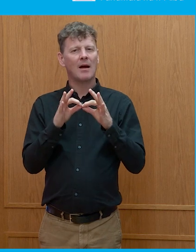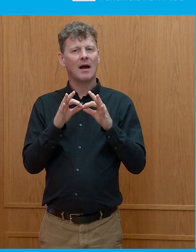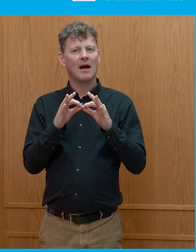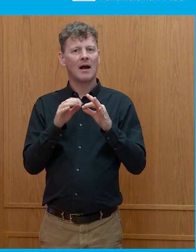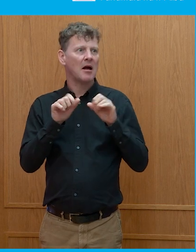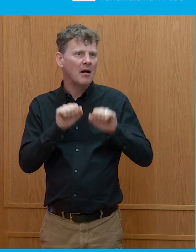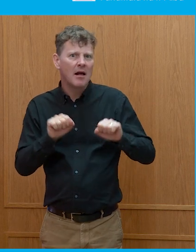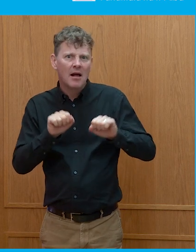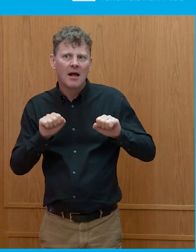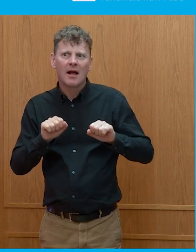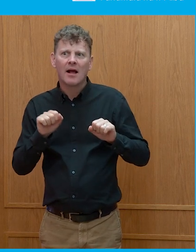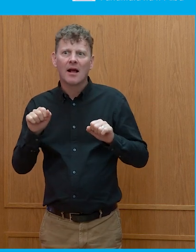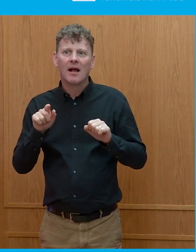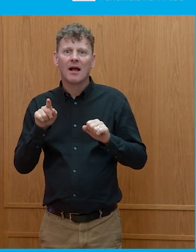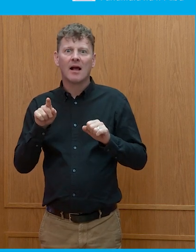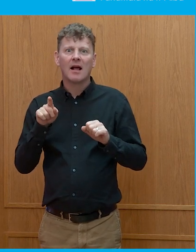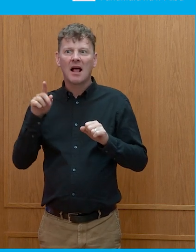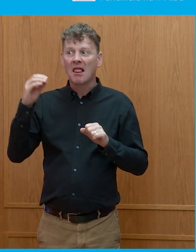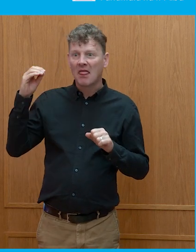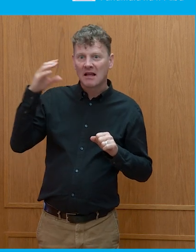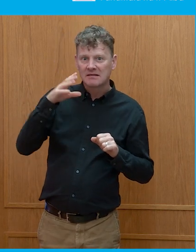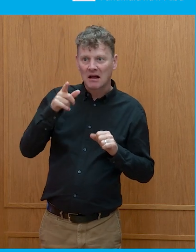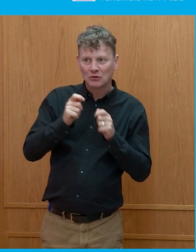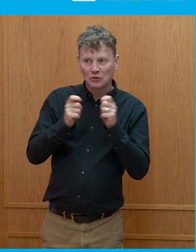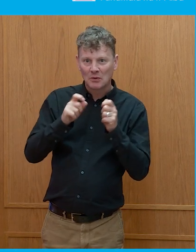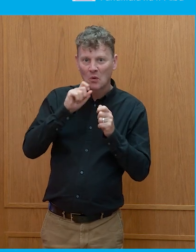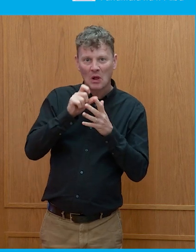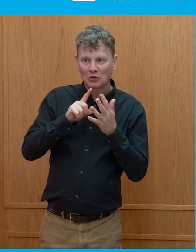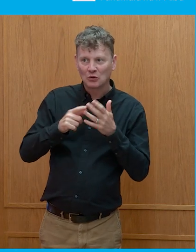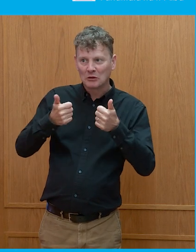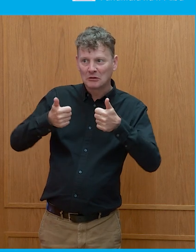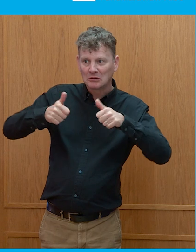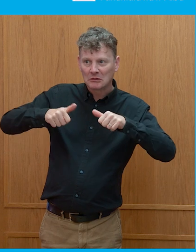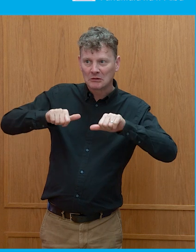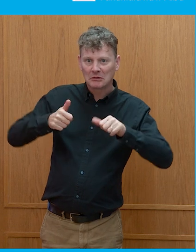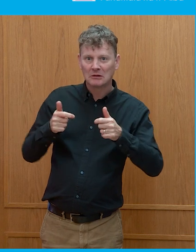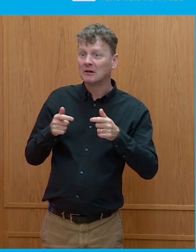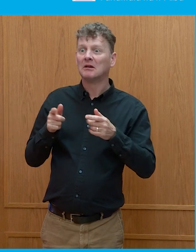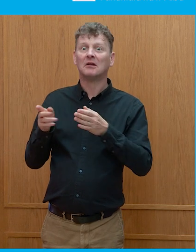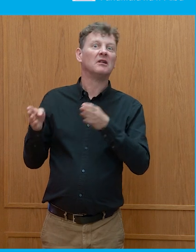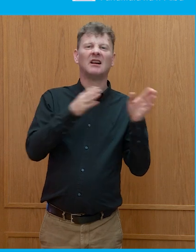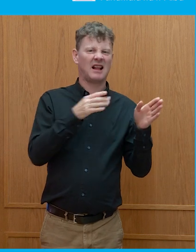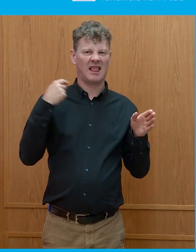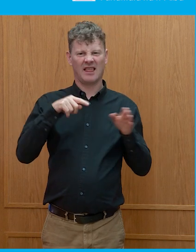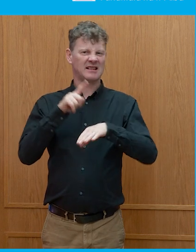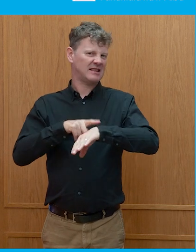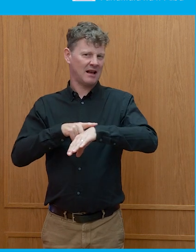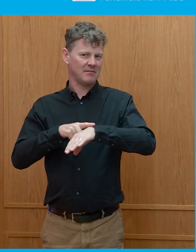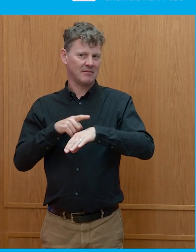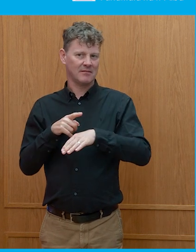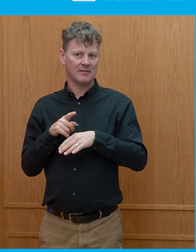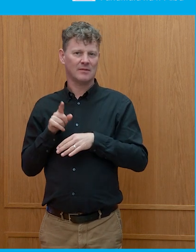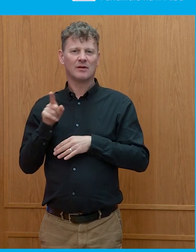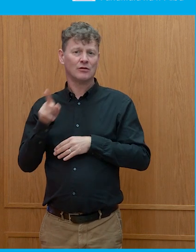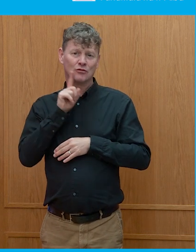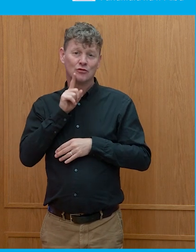breath, waiting, waiting to see what The Sun would do. I mean, for good or ill. I mean, this time we weren't really, and she did a, she did a marvellous job